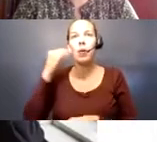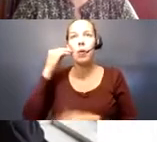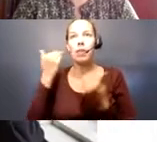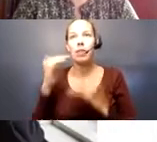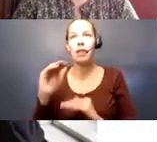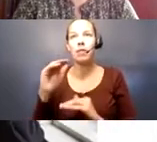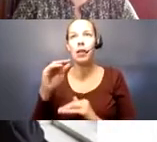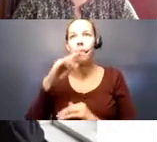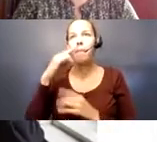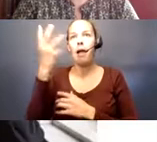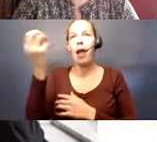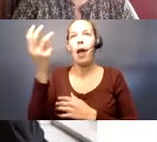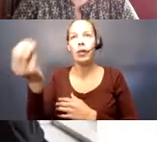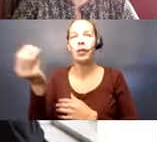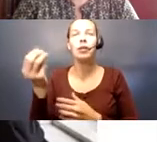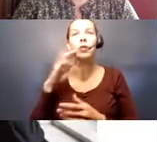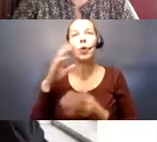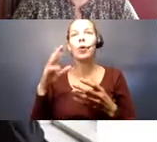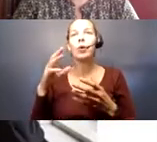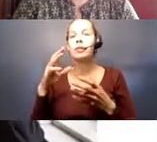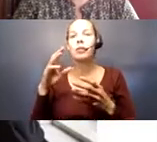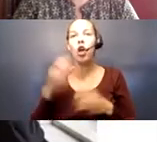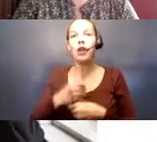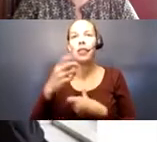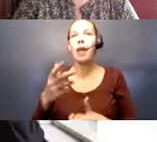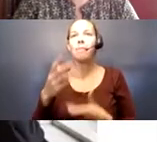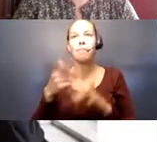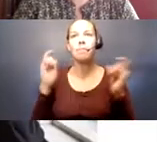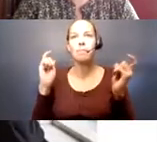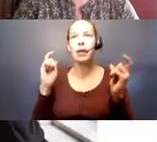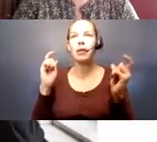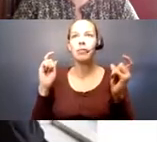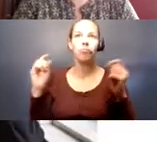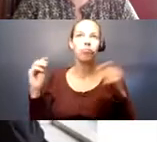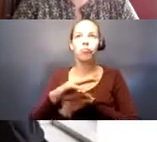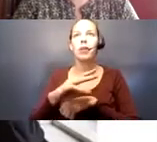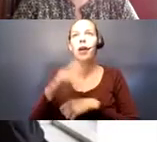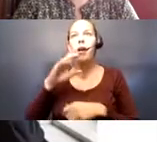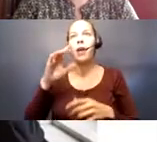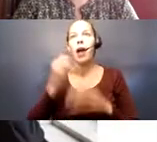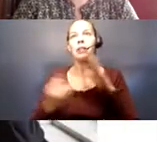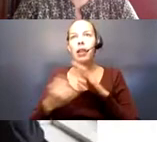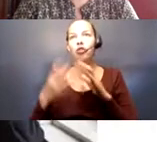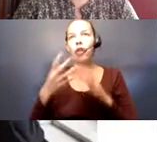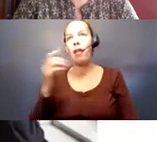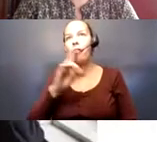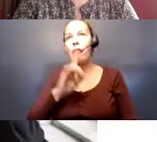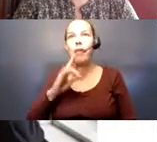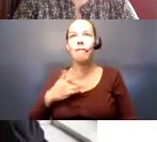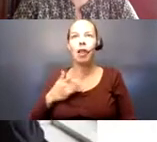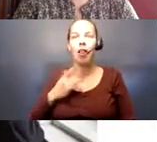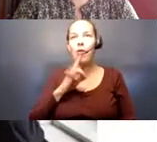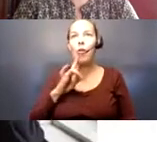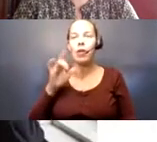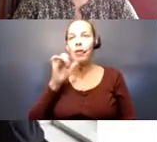public outings. So, it's creating this huge influx of isolation as well as loneliness. That they feel lonely because they're not